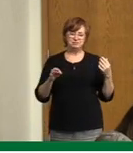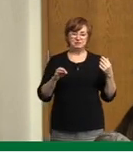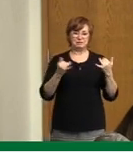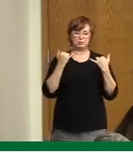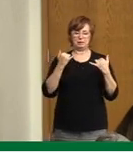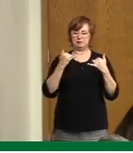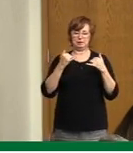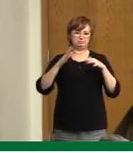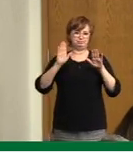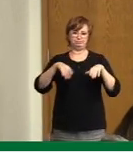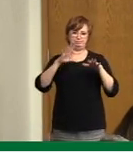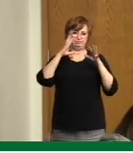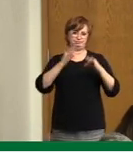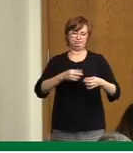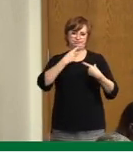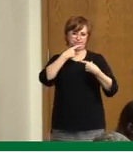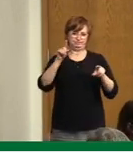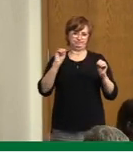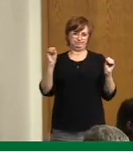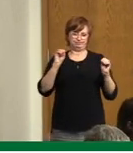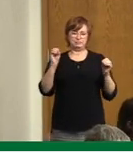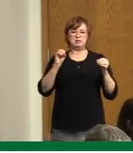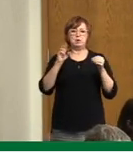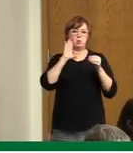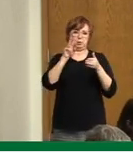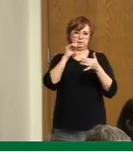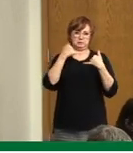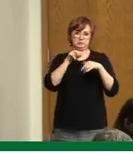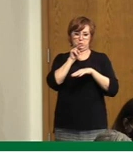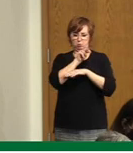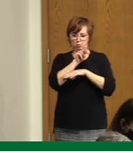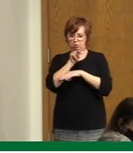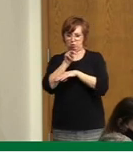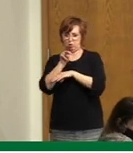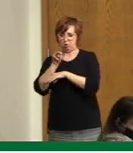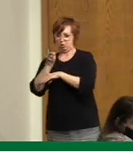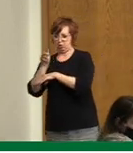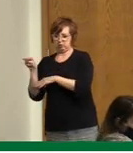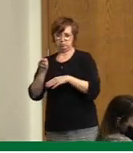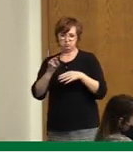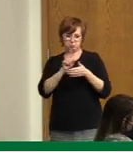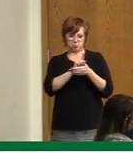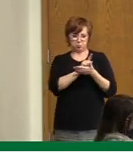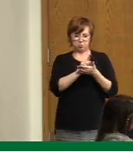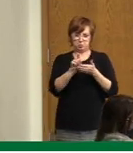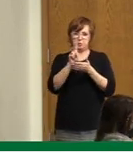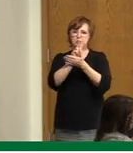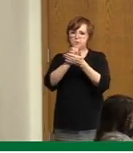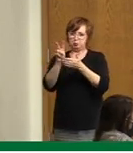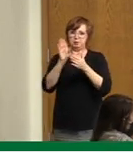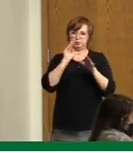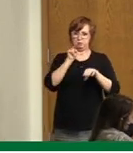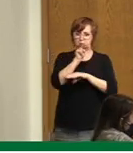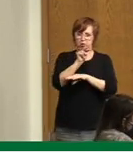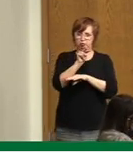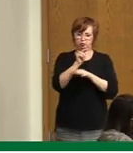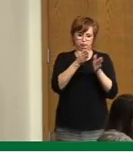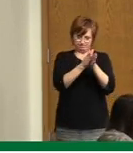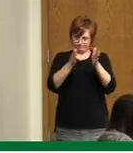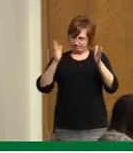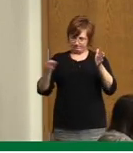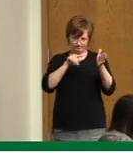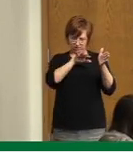weeks. And obviously I'll bring back epidemiology and the modeling in one to two weeks. But whatever the